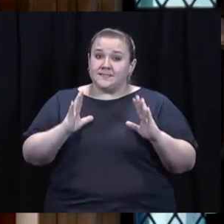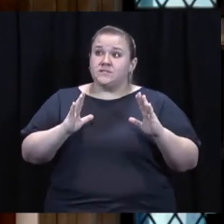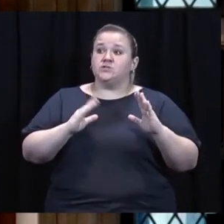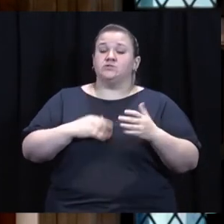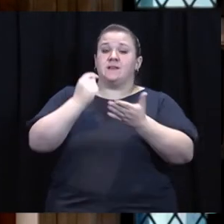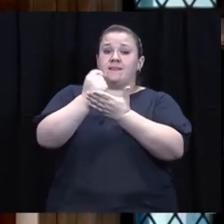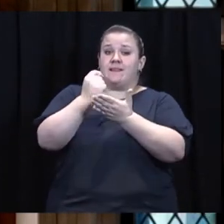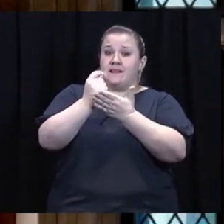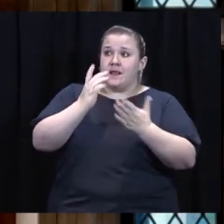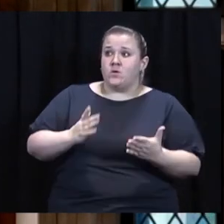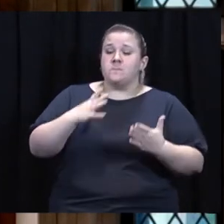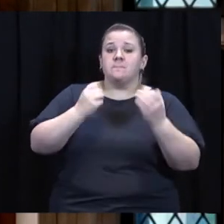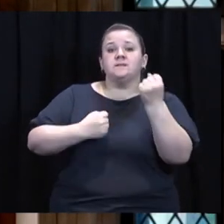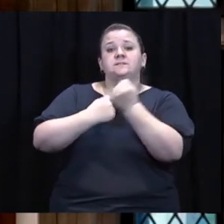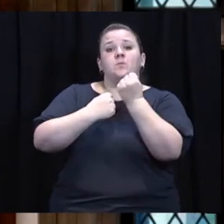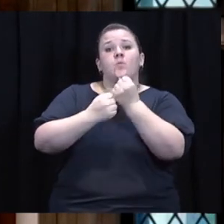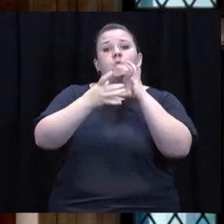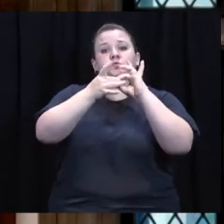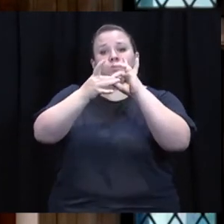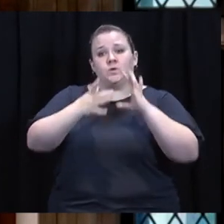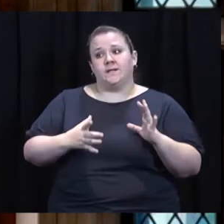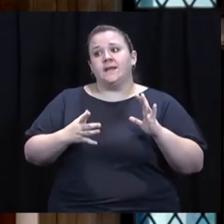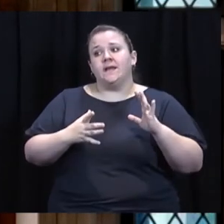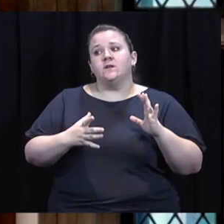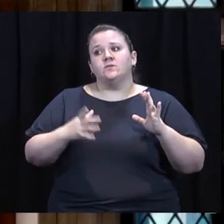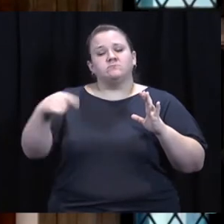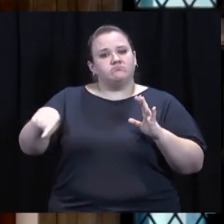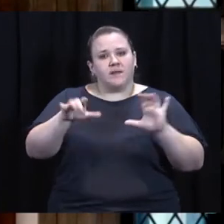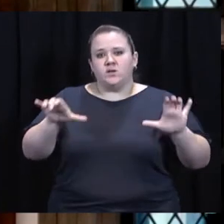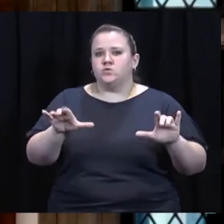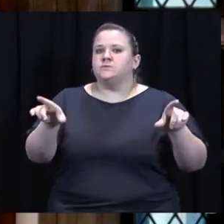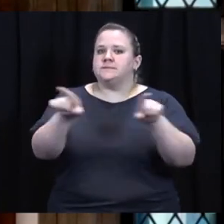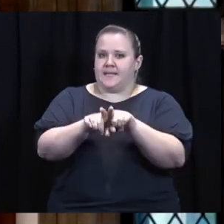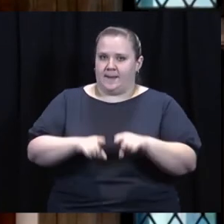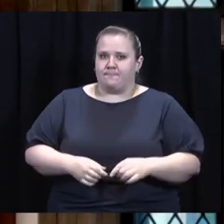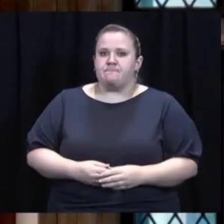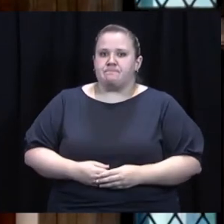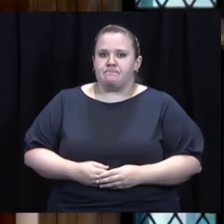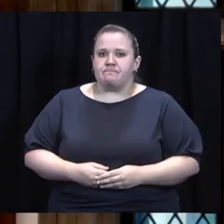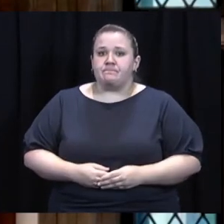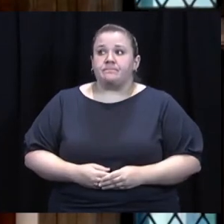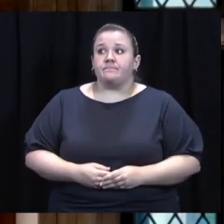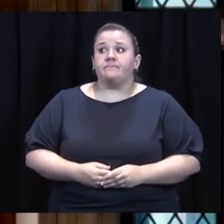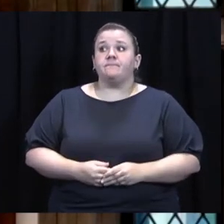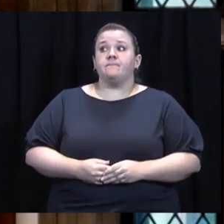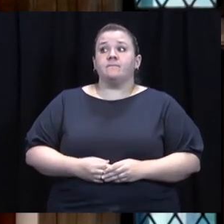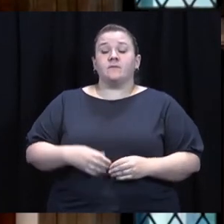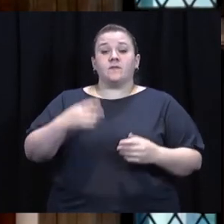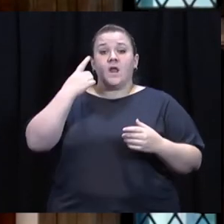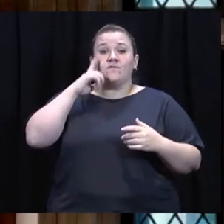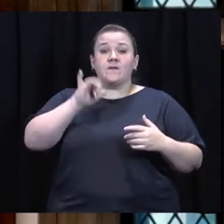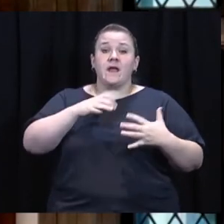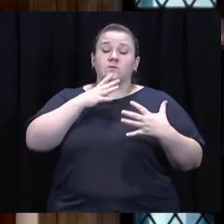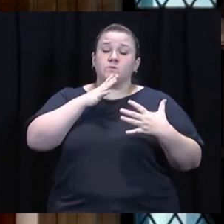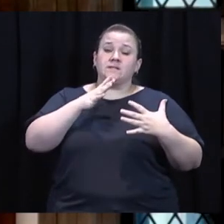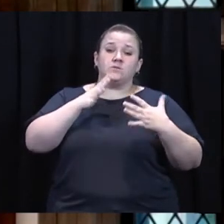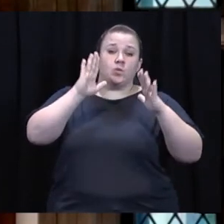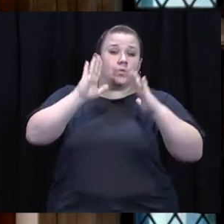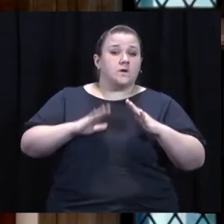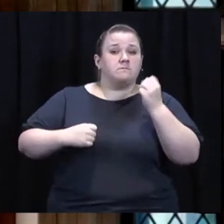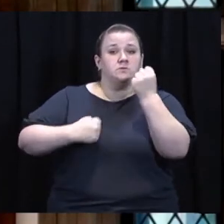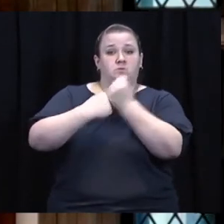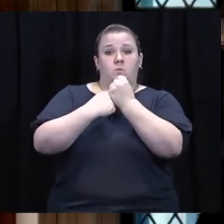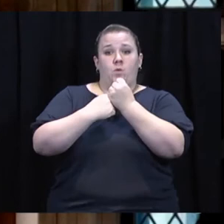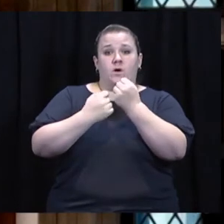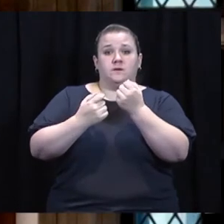Outstanding teachers, therapists, and supports coordinators have done the same. In return for the